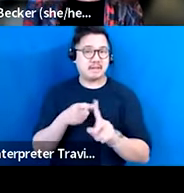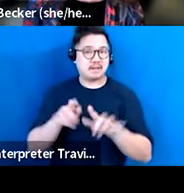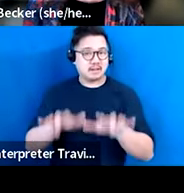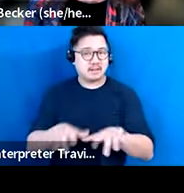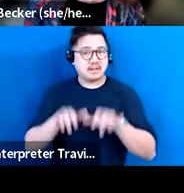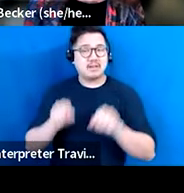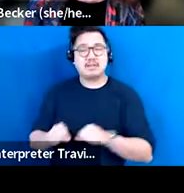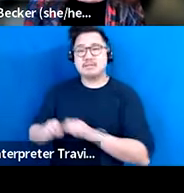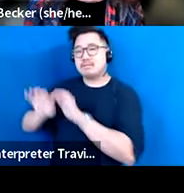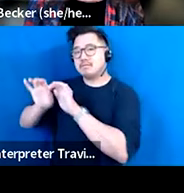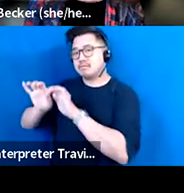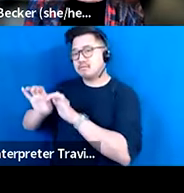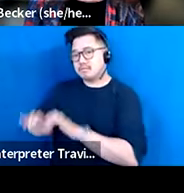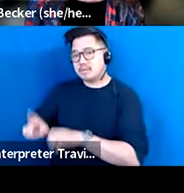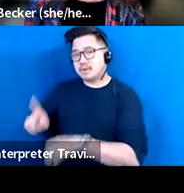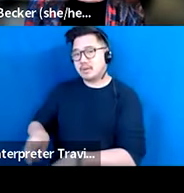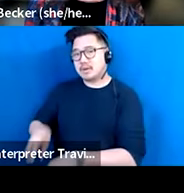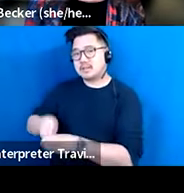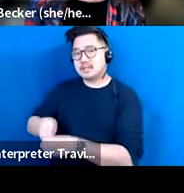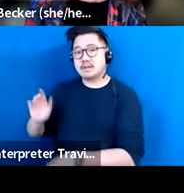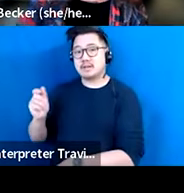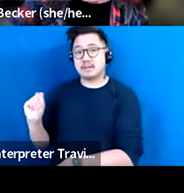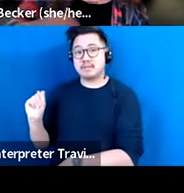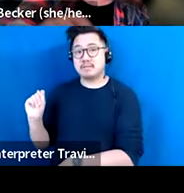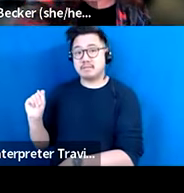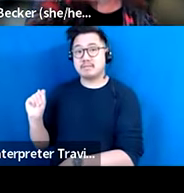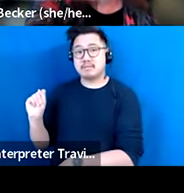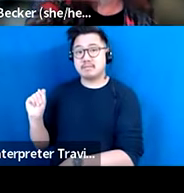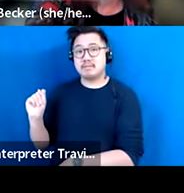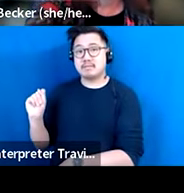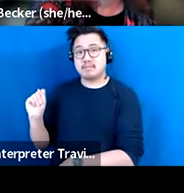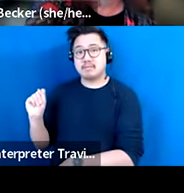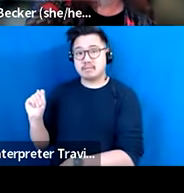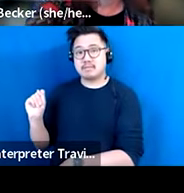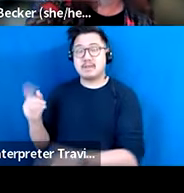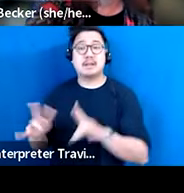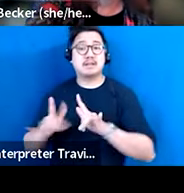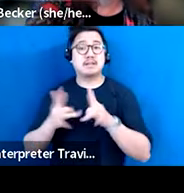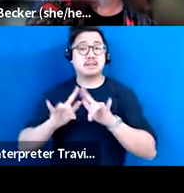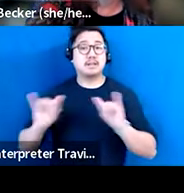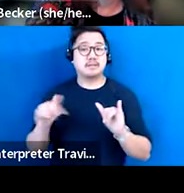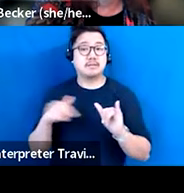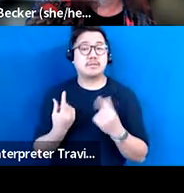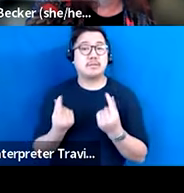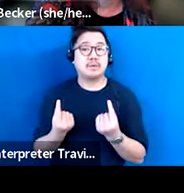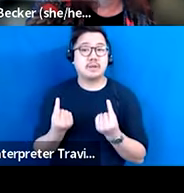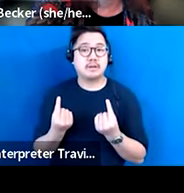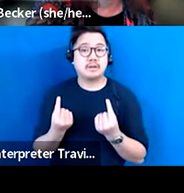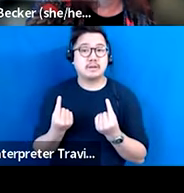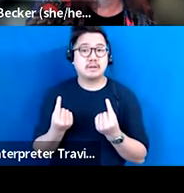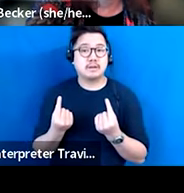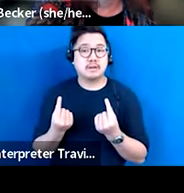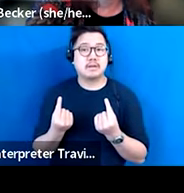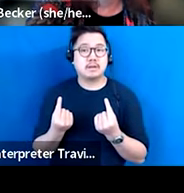questions in the chat. While those are coming in, I'm going to kick us off with one and any of you or all of you